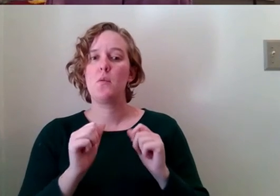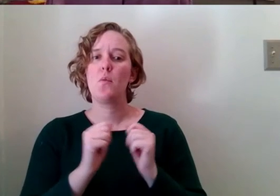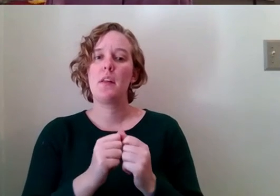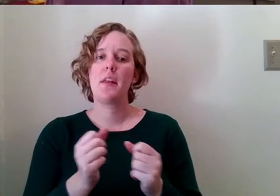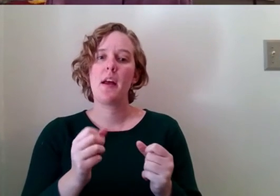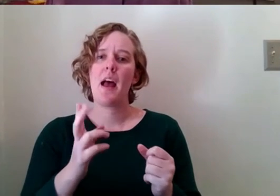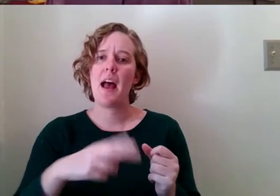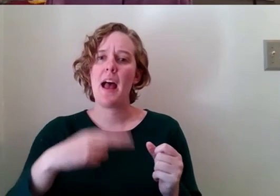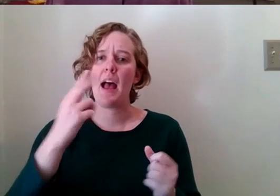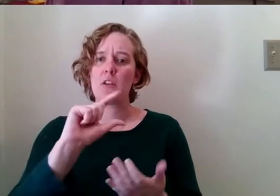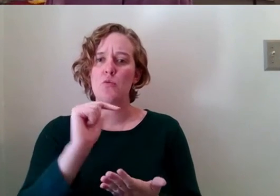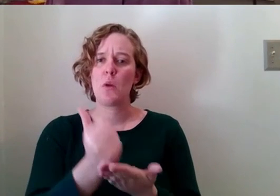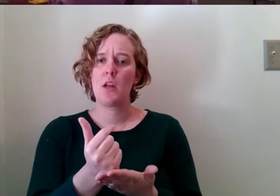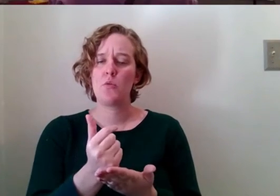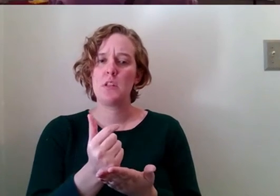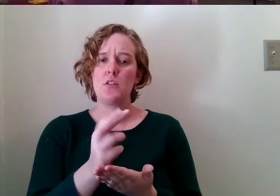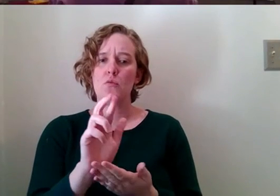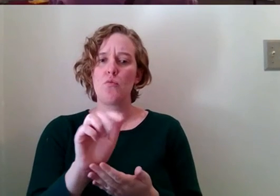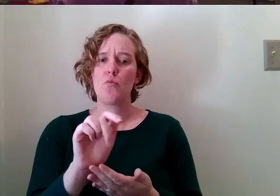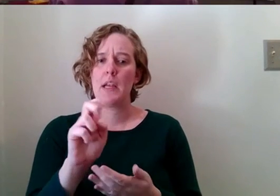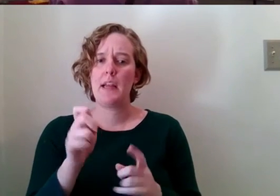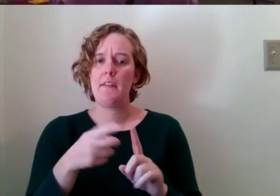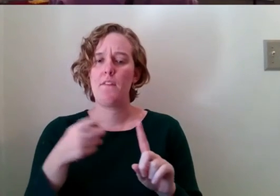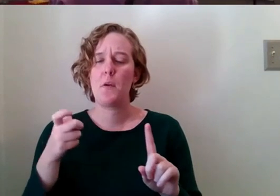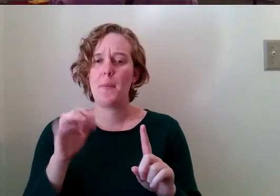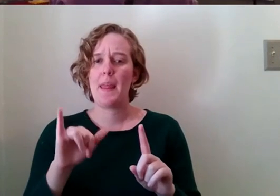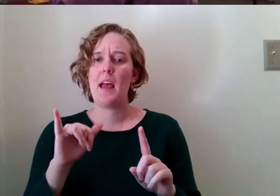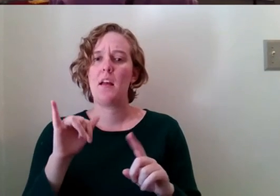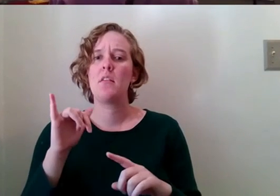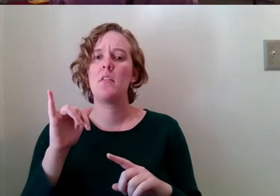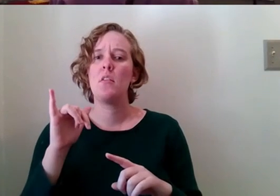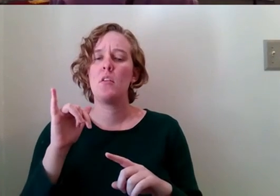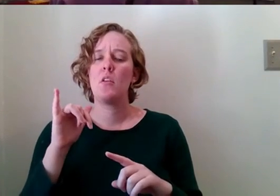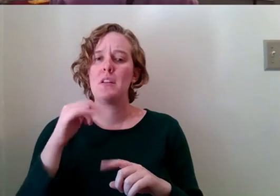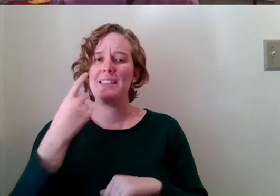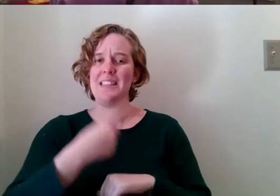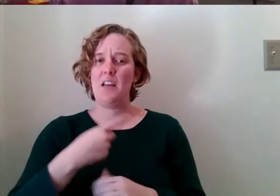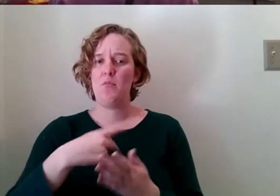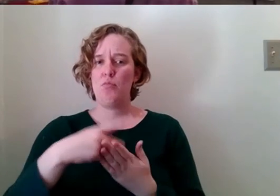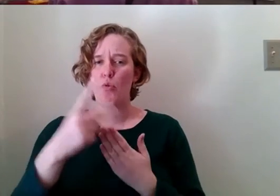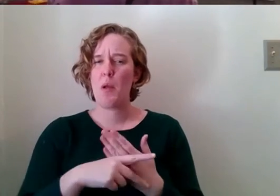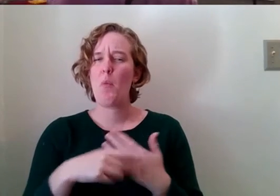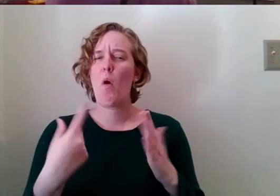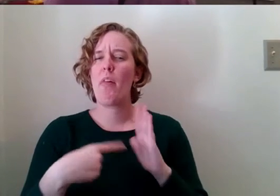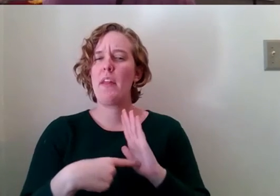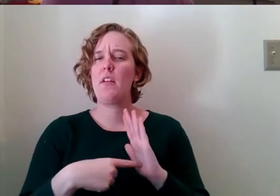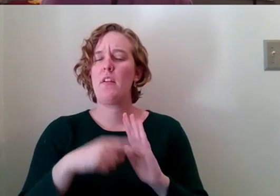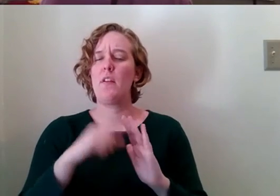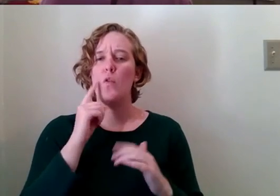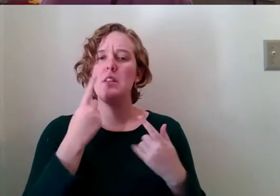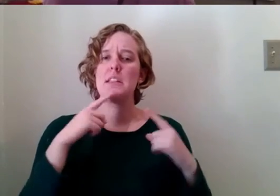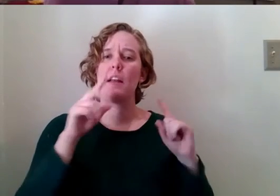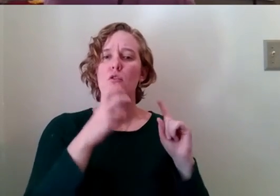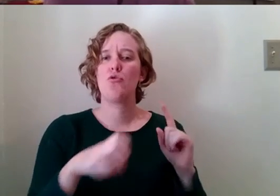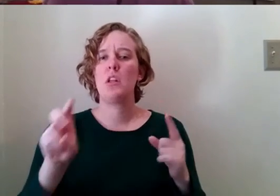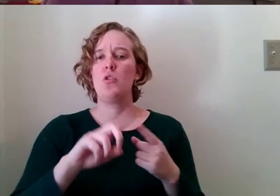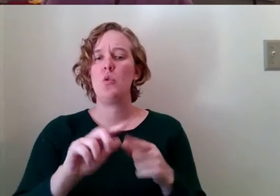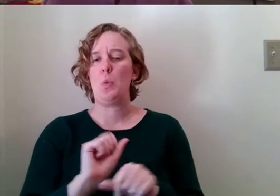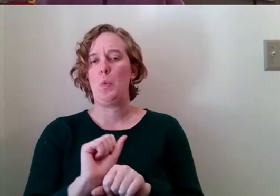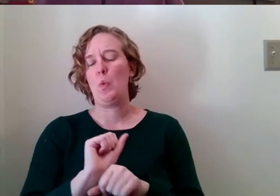graduation rate from the ds4a program what have been the indicators for successful transition to employment